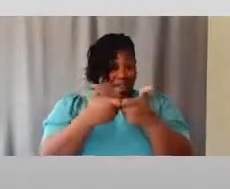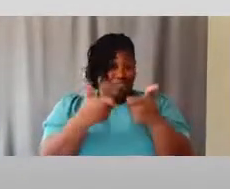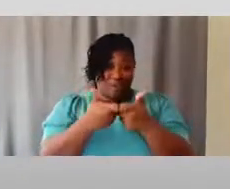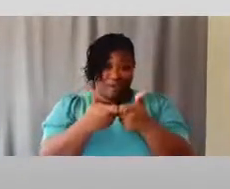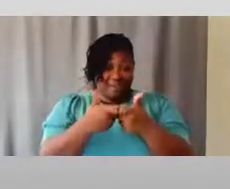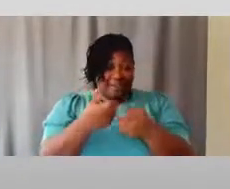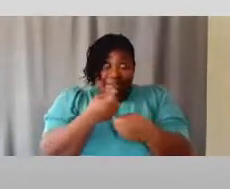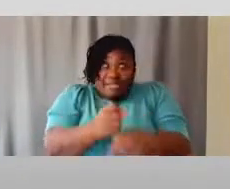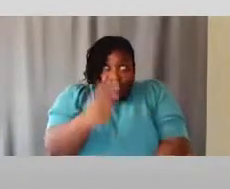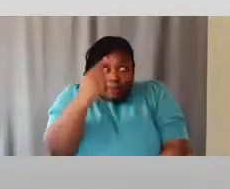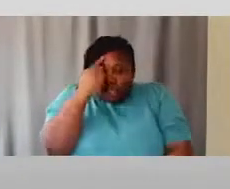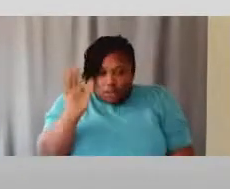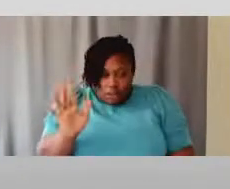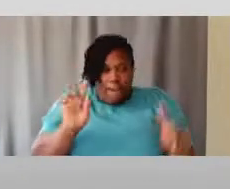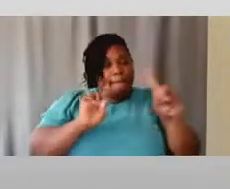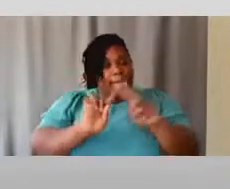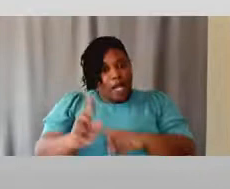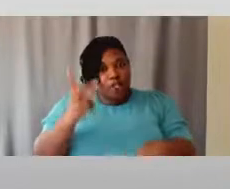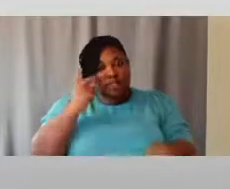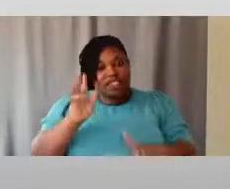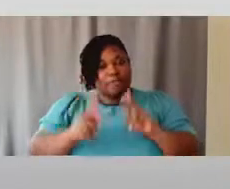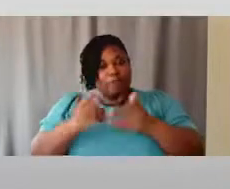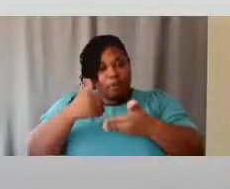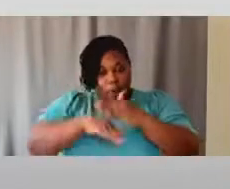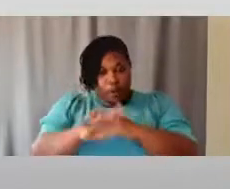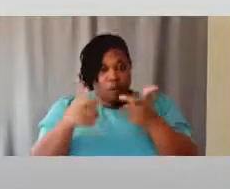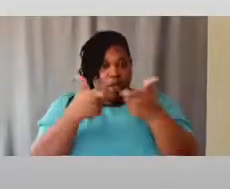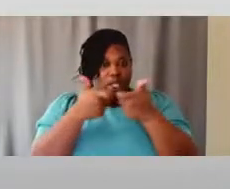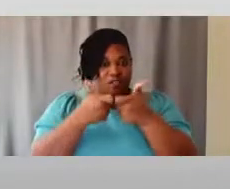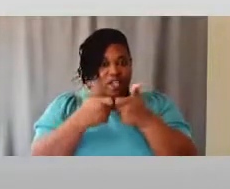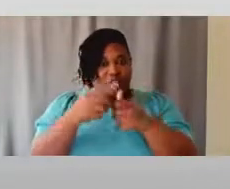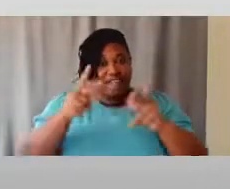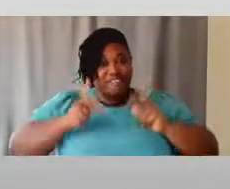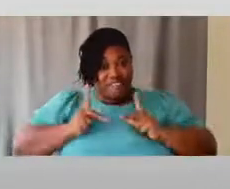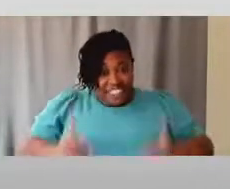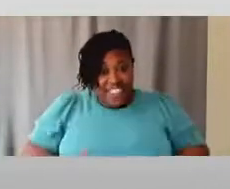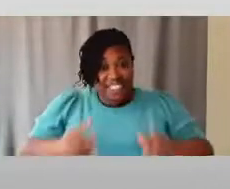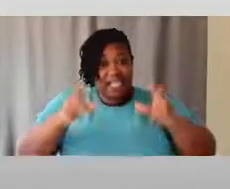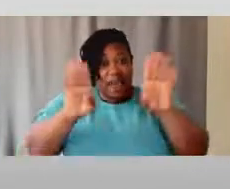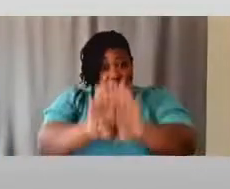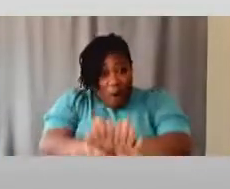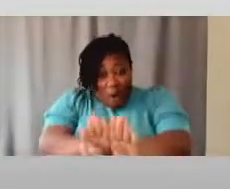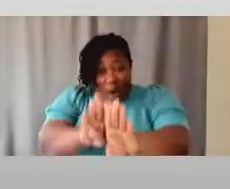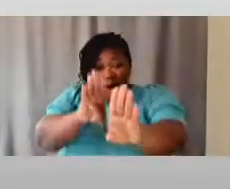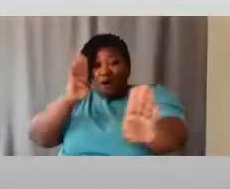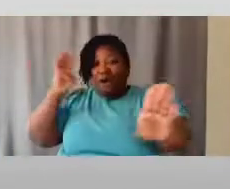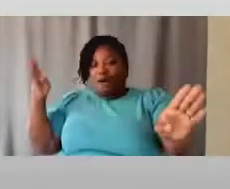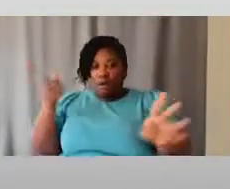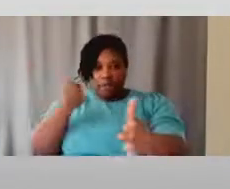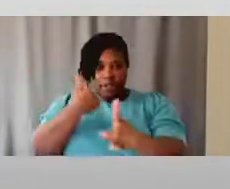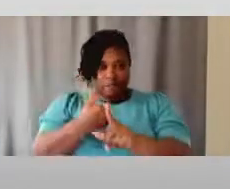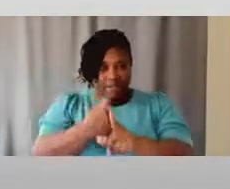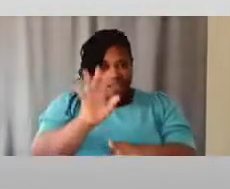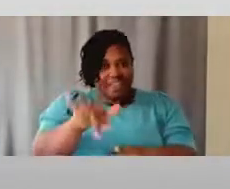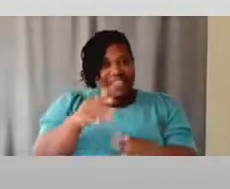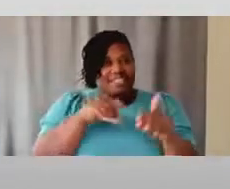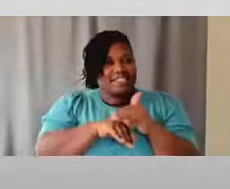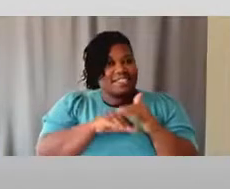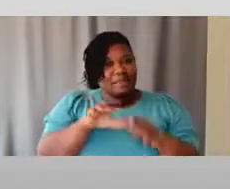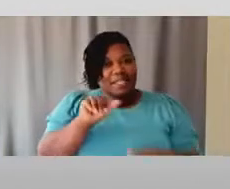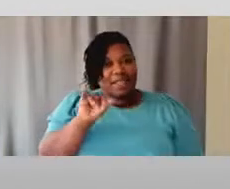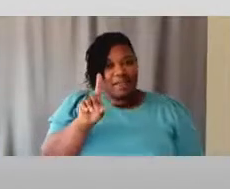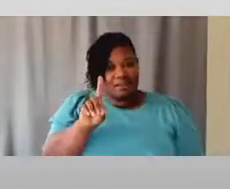But you see more people going through electronic doors than physically opening them themselves. And that's an accessibility aid. You know, you see people